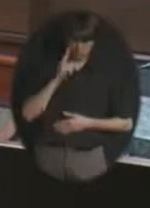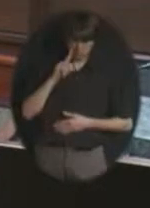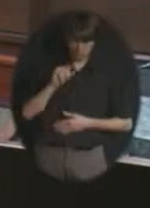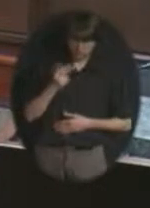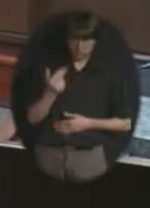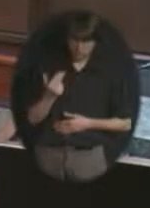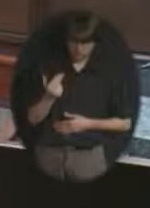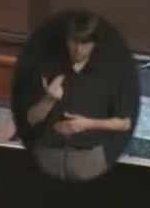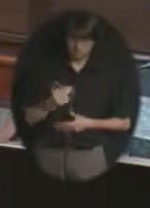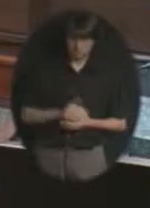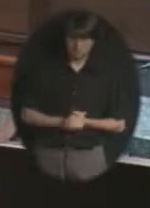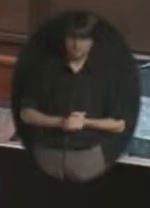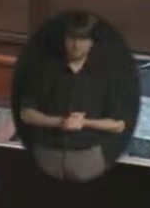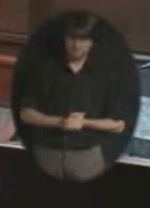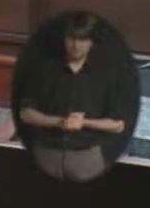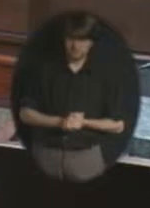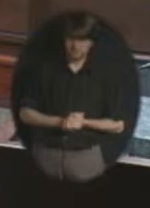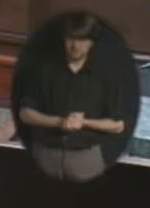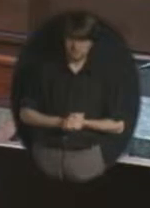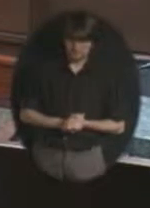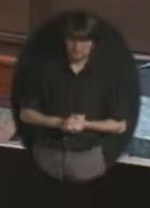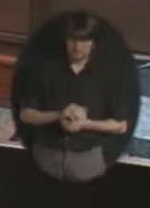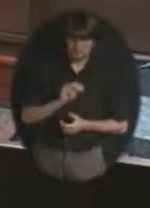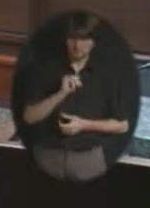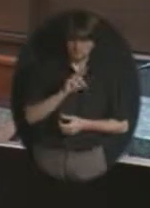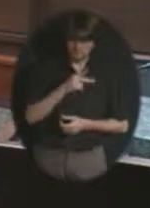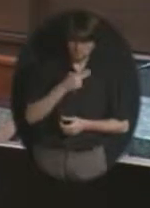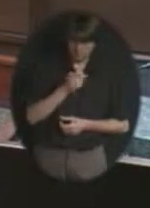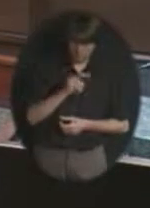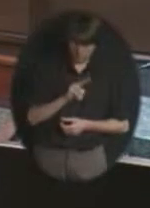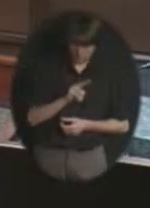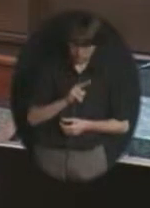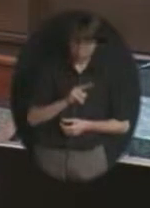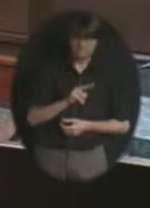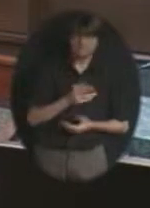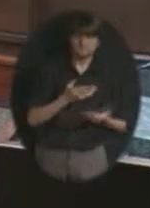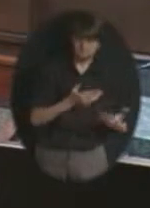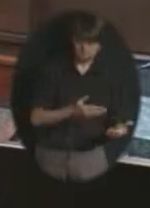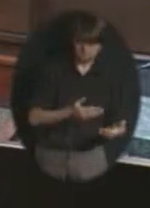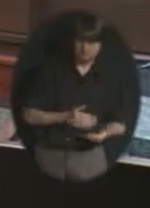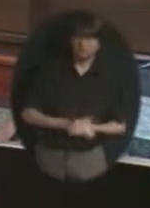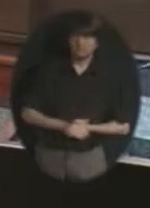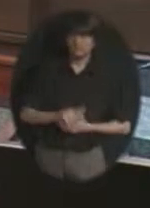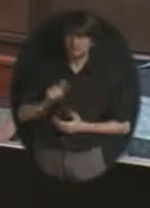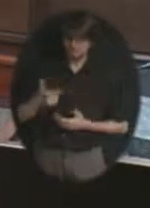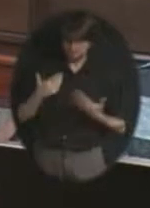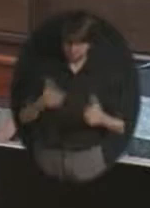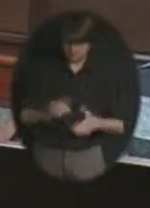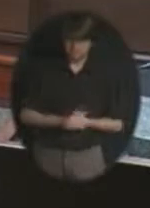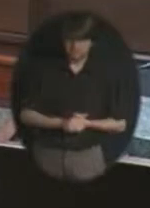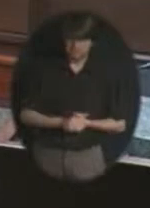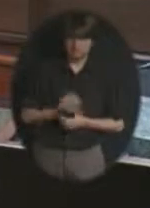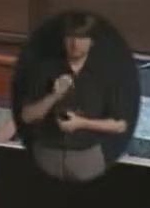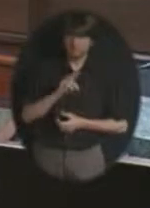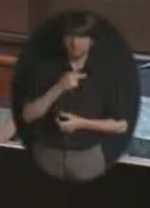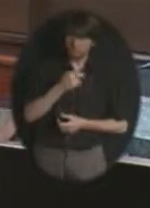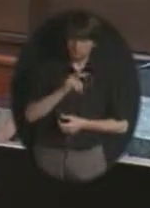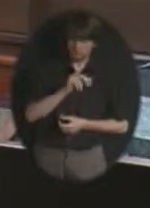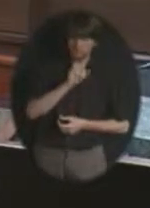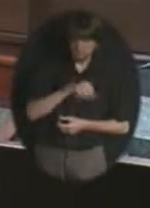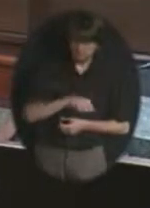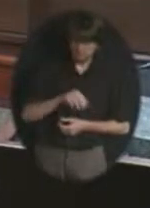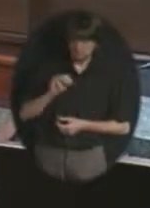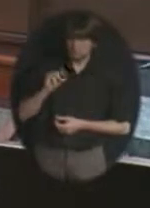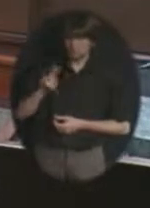Ms. Hibbs, we have a motion by Mr. Parker and a second by Mr. Polin. Would you call the roll, please? Mrs. Martin. Yes. Mr. Parker. Yes. Mr. Polin. Yes.